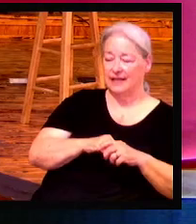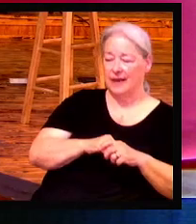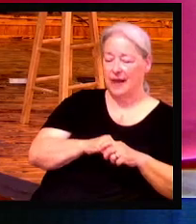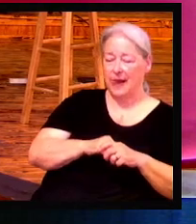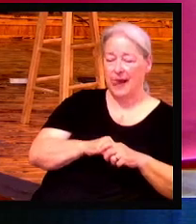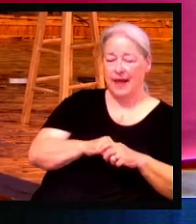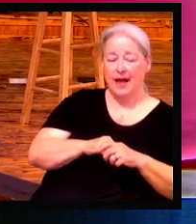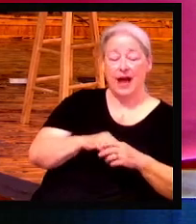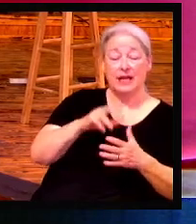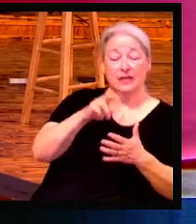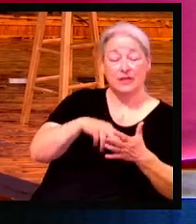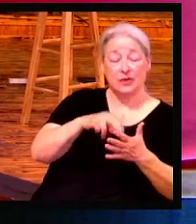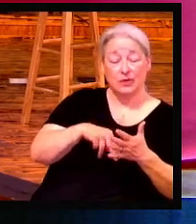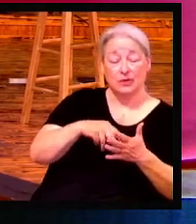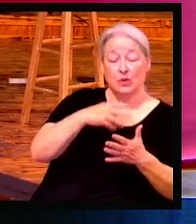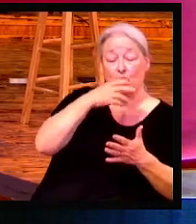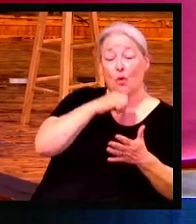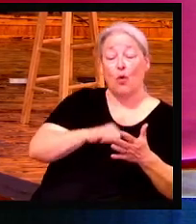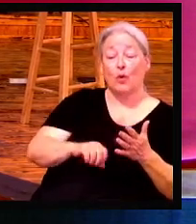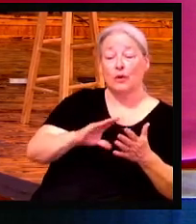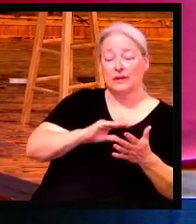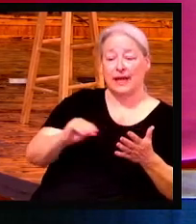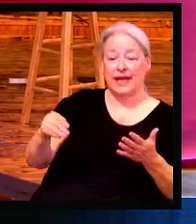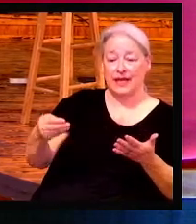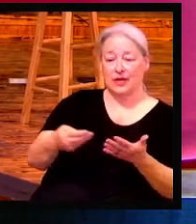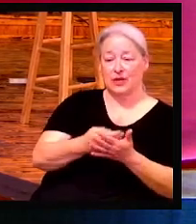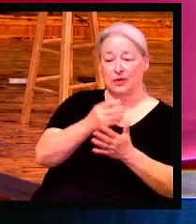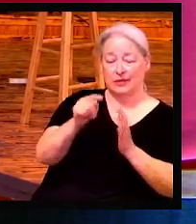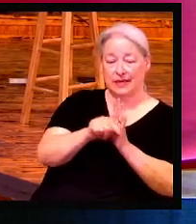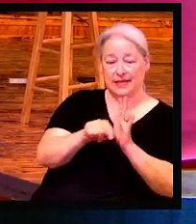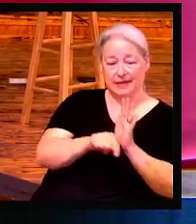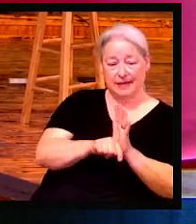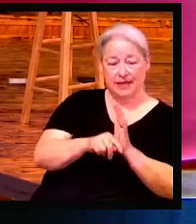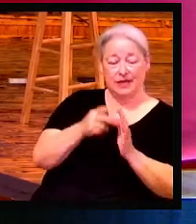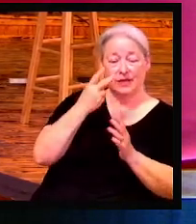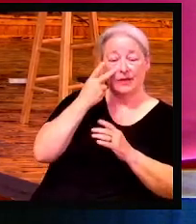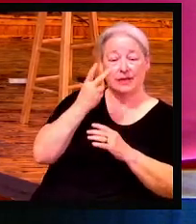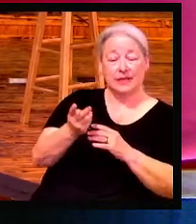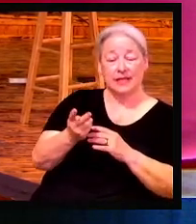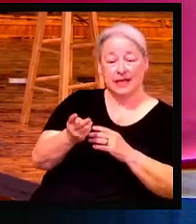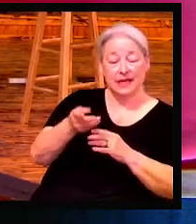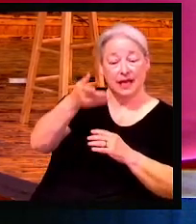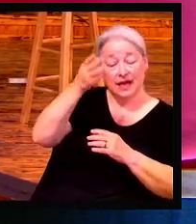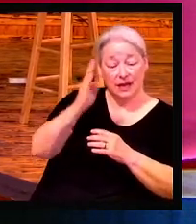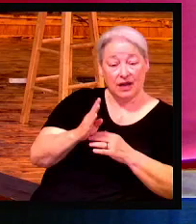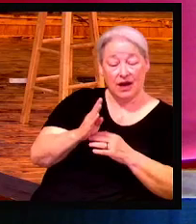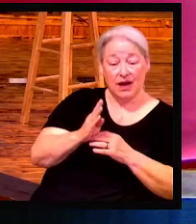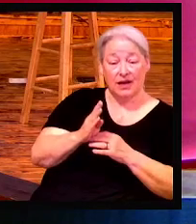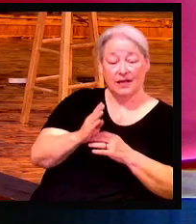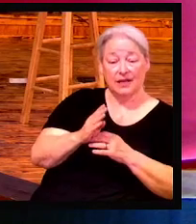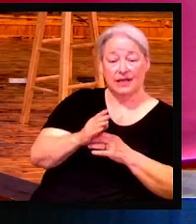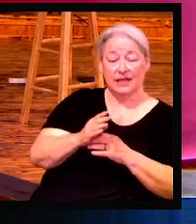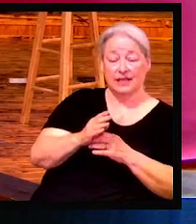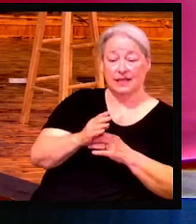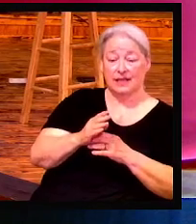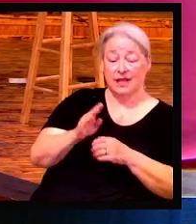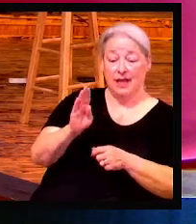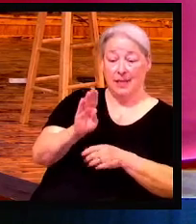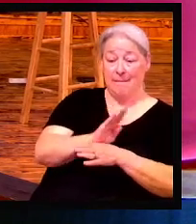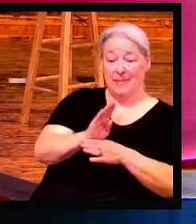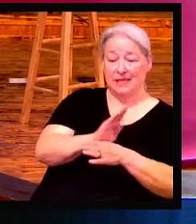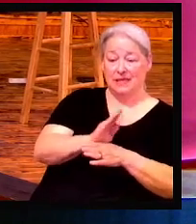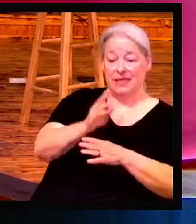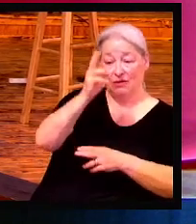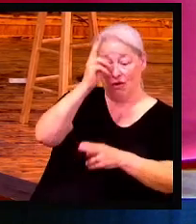mentioned in both, you will see that God is all in the business of honoring people and